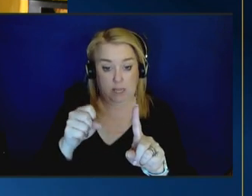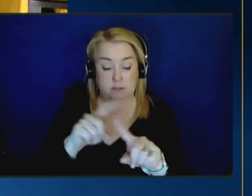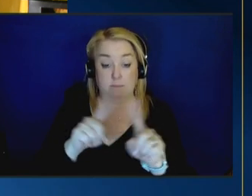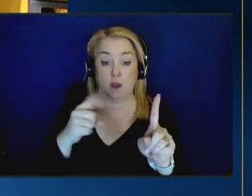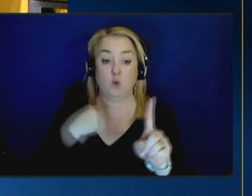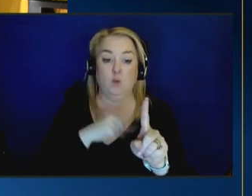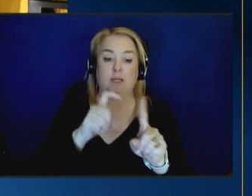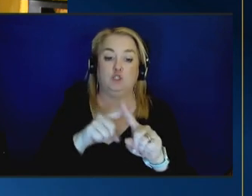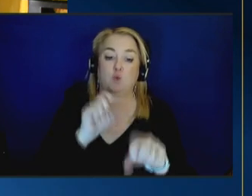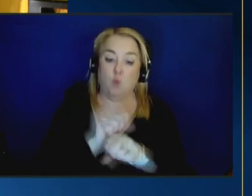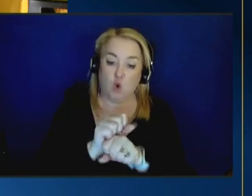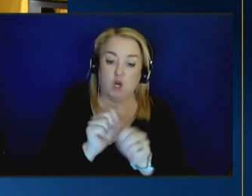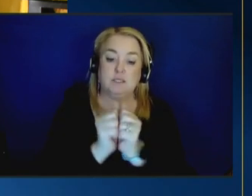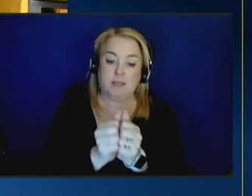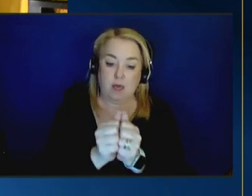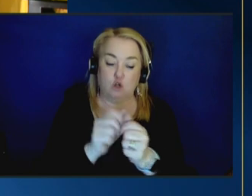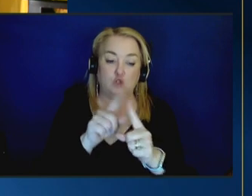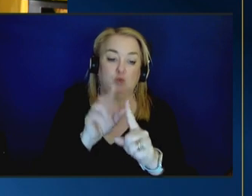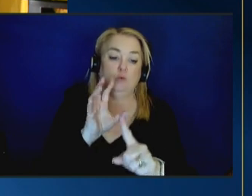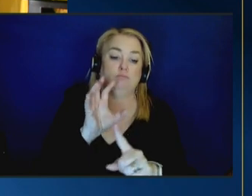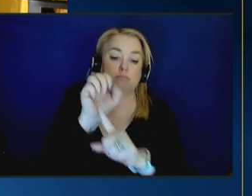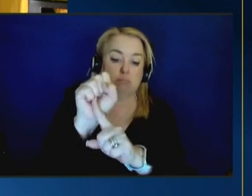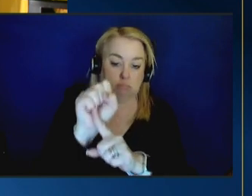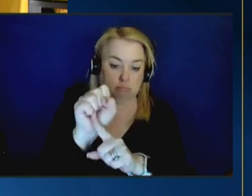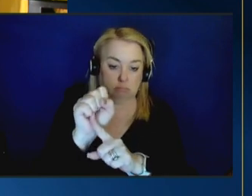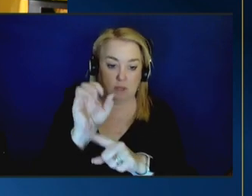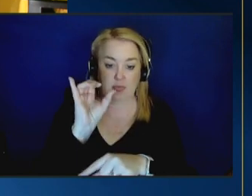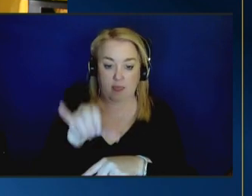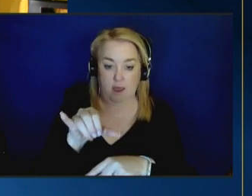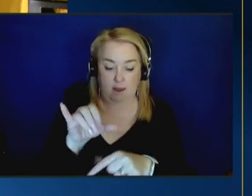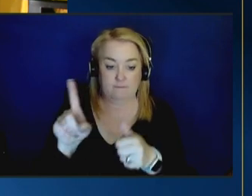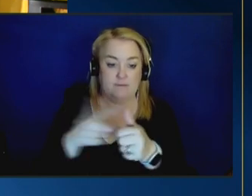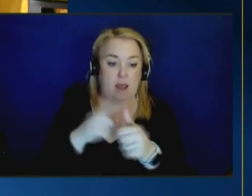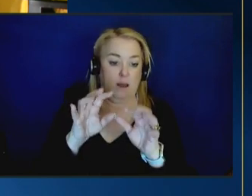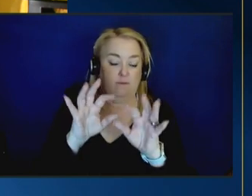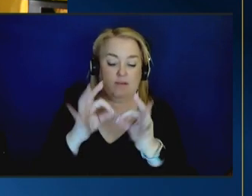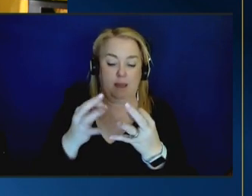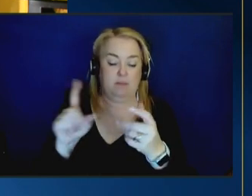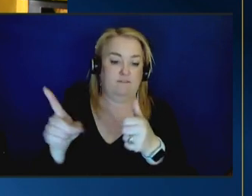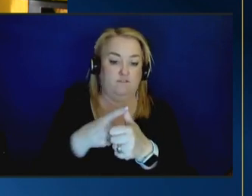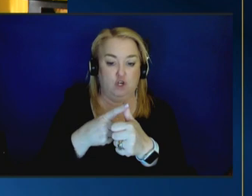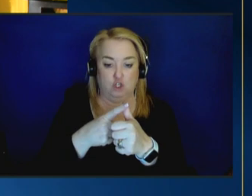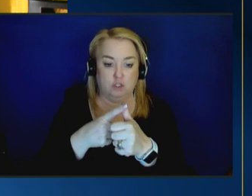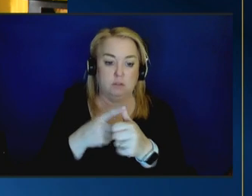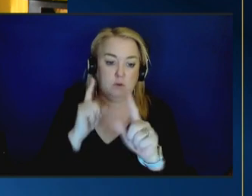to truly achieve the vision of family first which i think is a very very powerful one